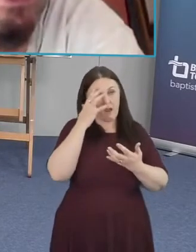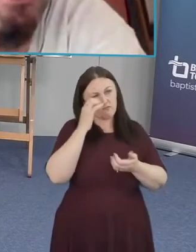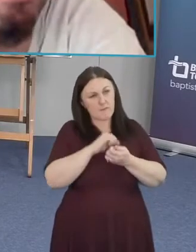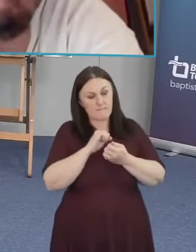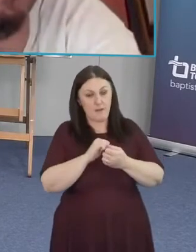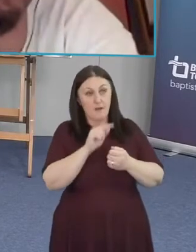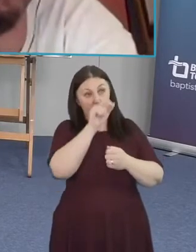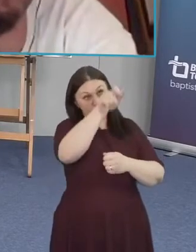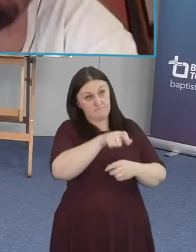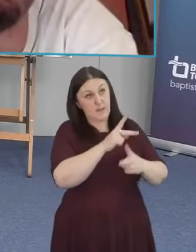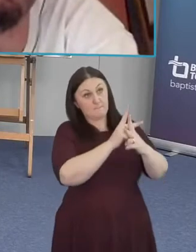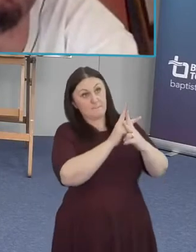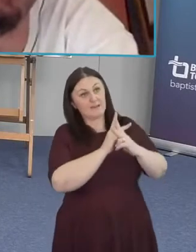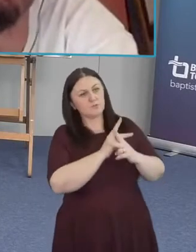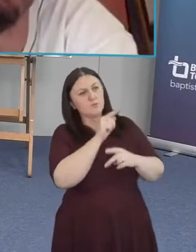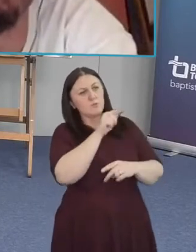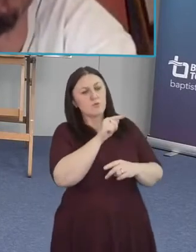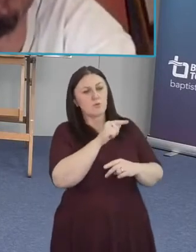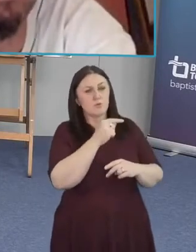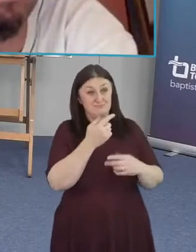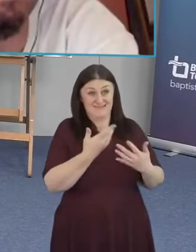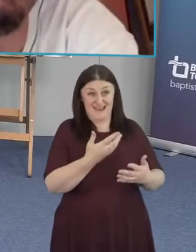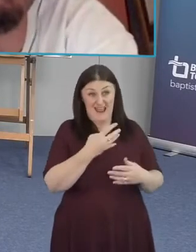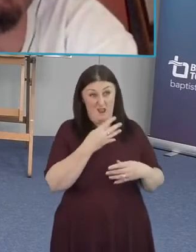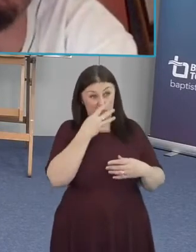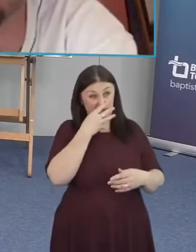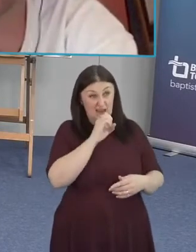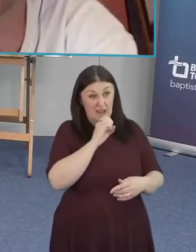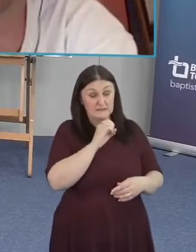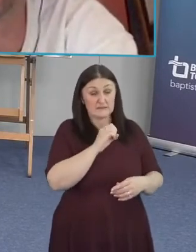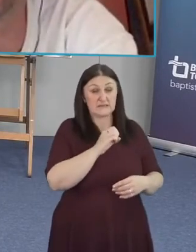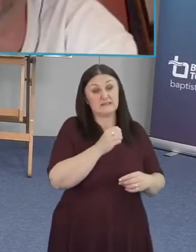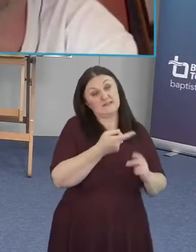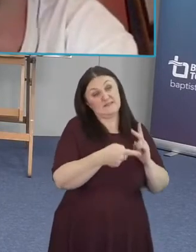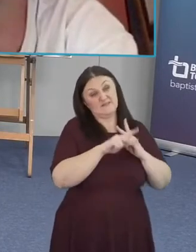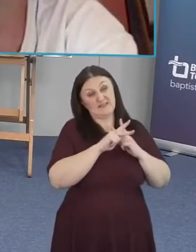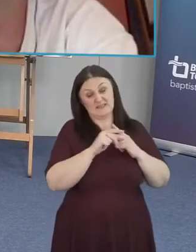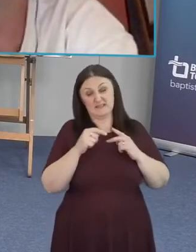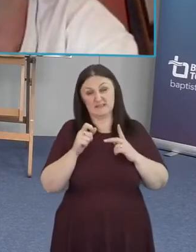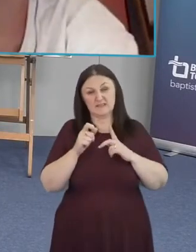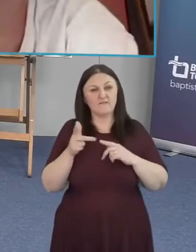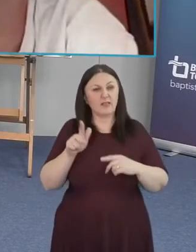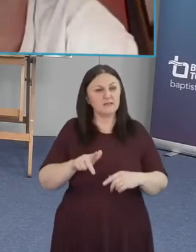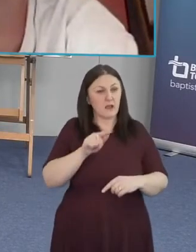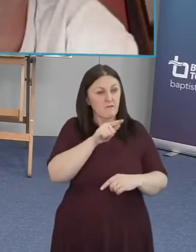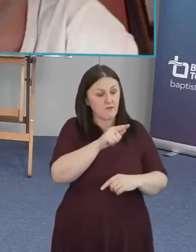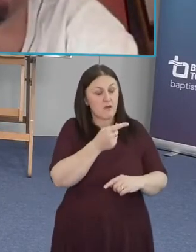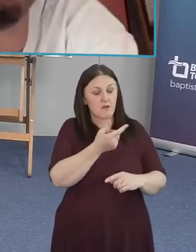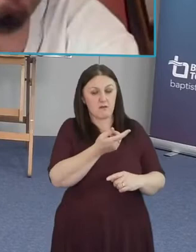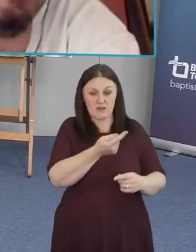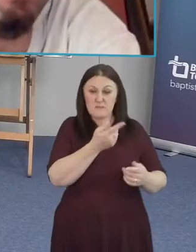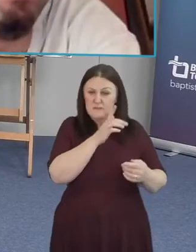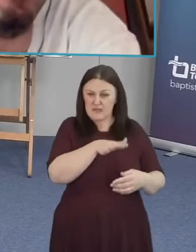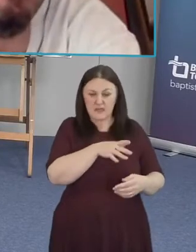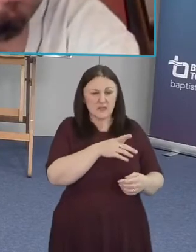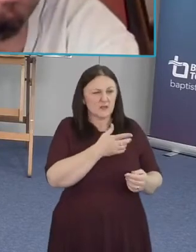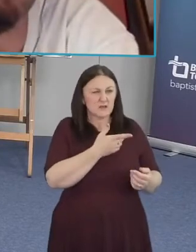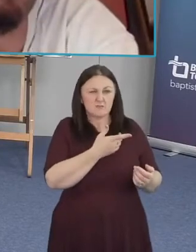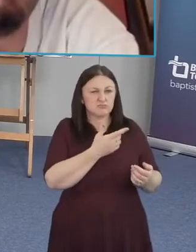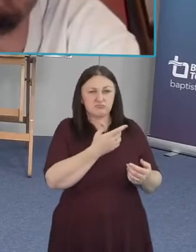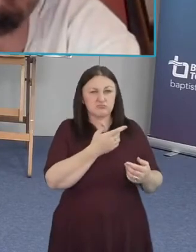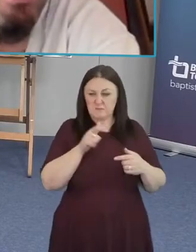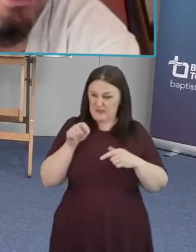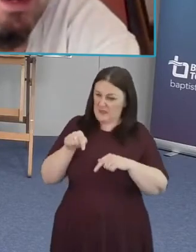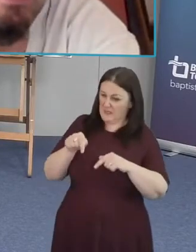who's 90 years old now that came to visit me in philly and i told him we had been there for geez a lot of years i think almost 10 years